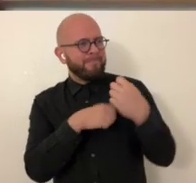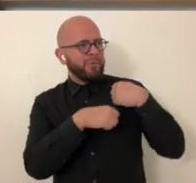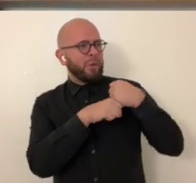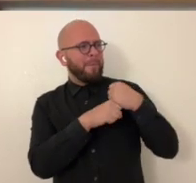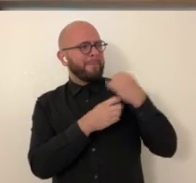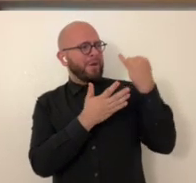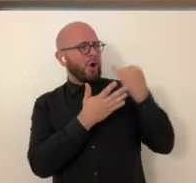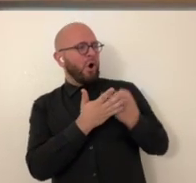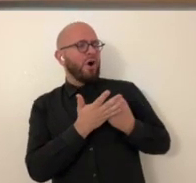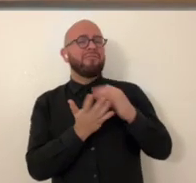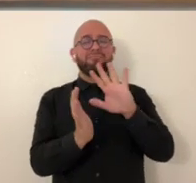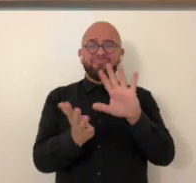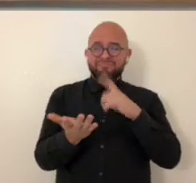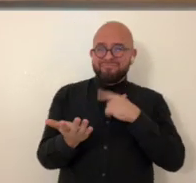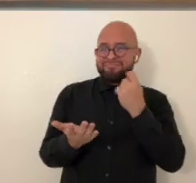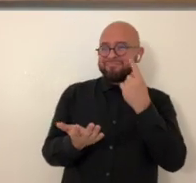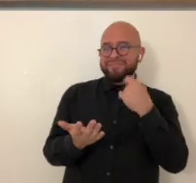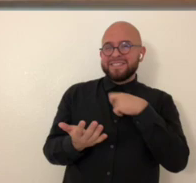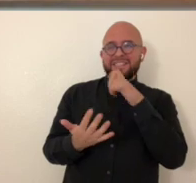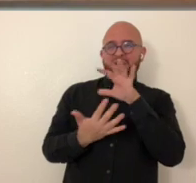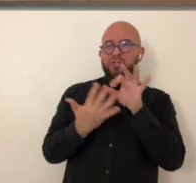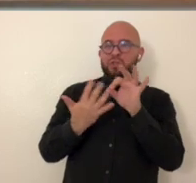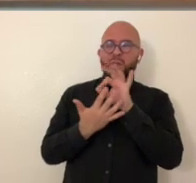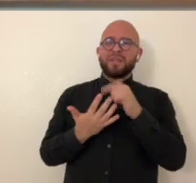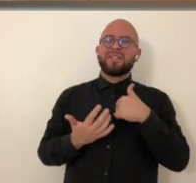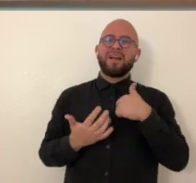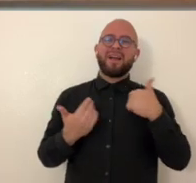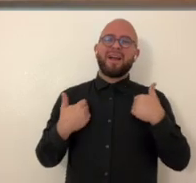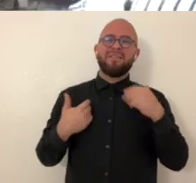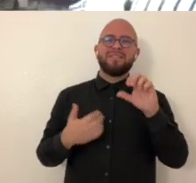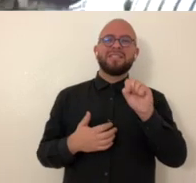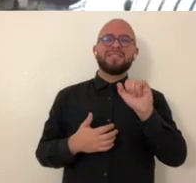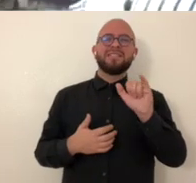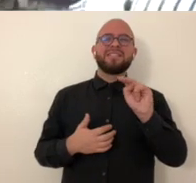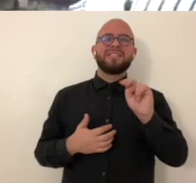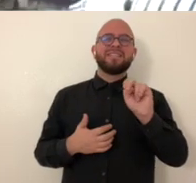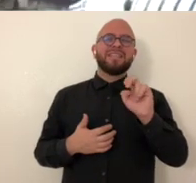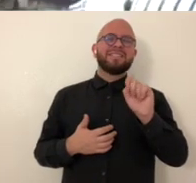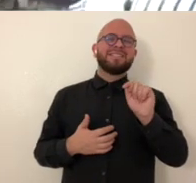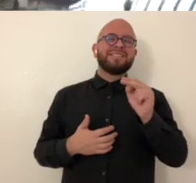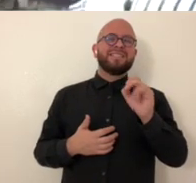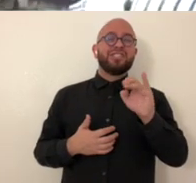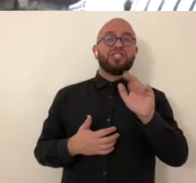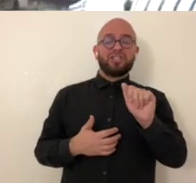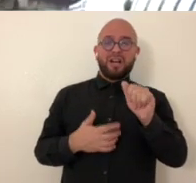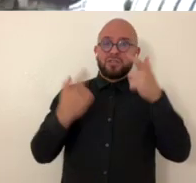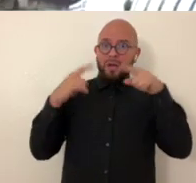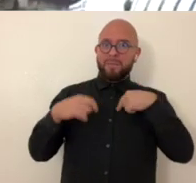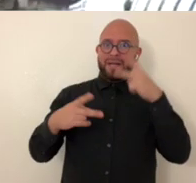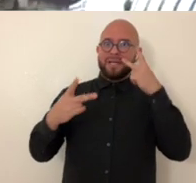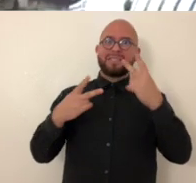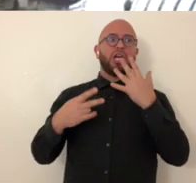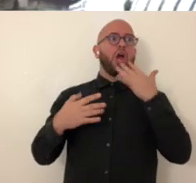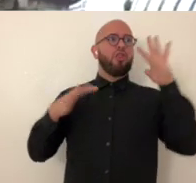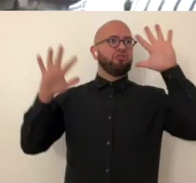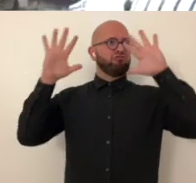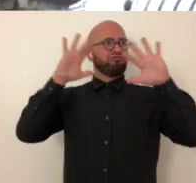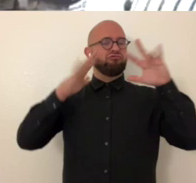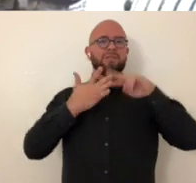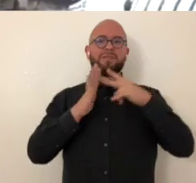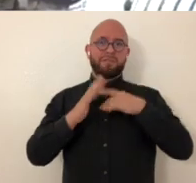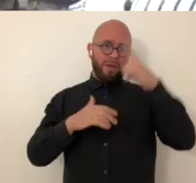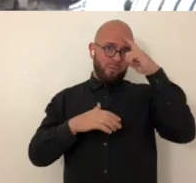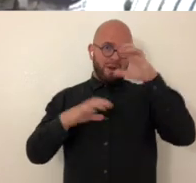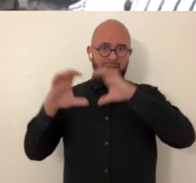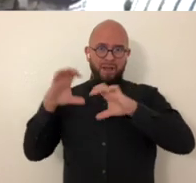first started calling to you that made you want to start making art see it wasn't really necessarily a choice um i had something called synesthesia where